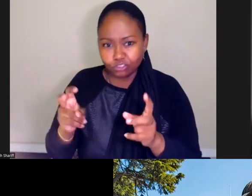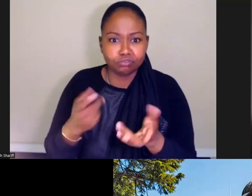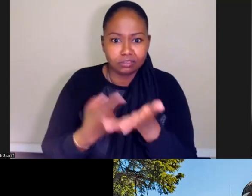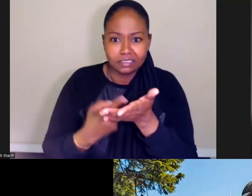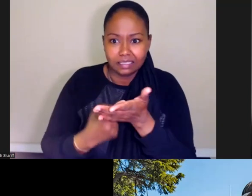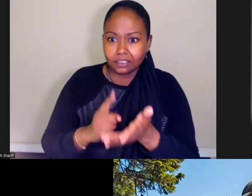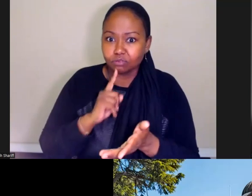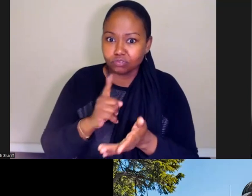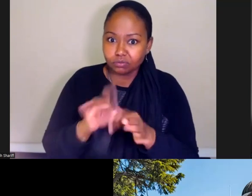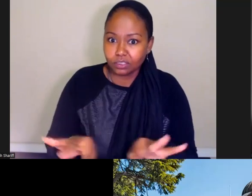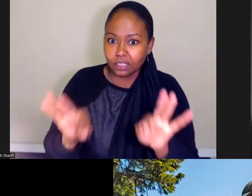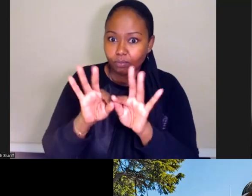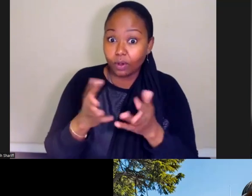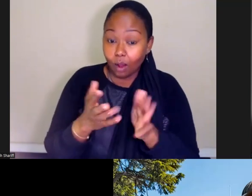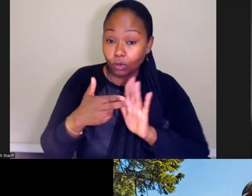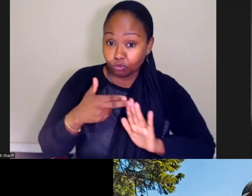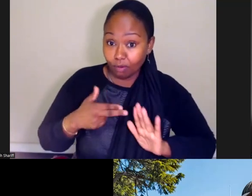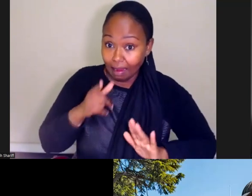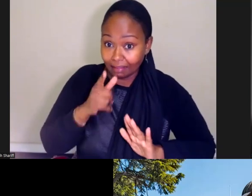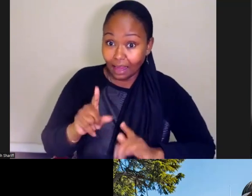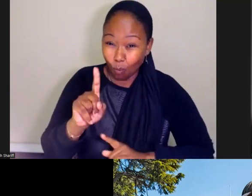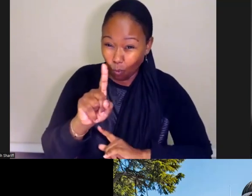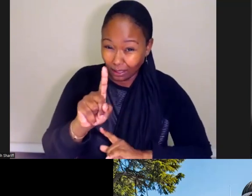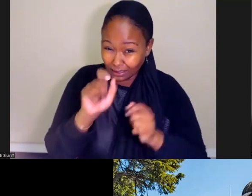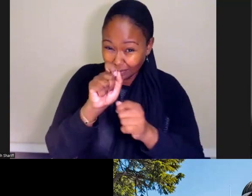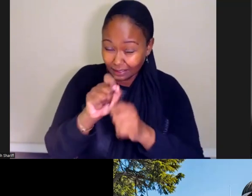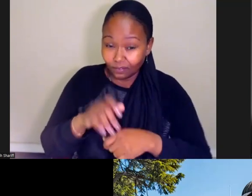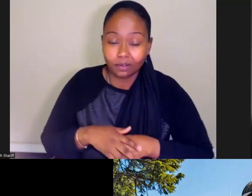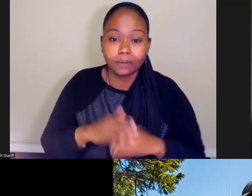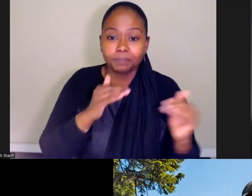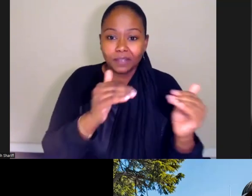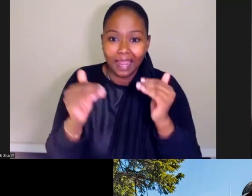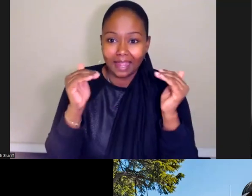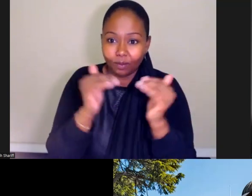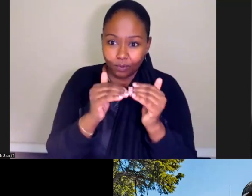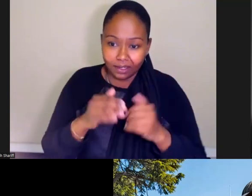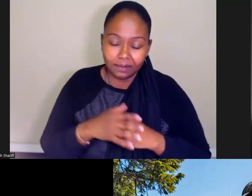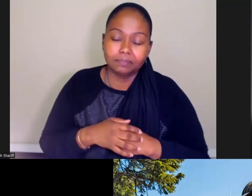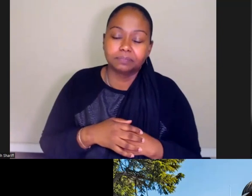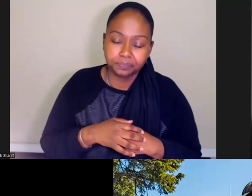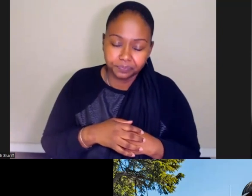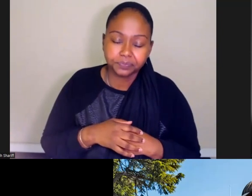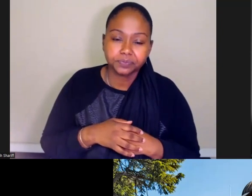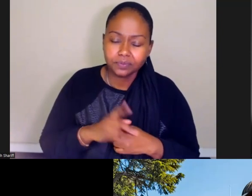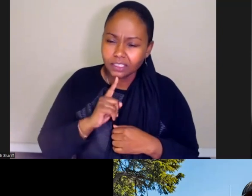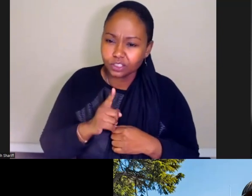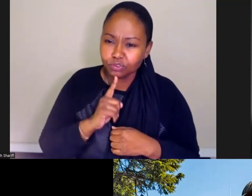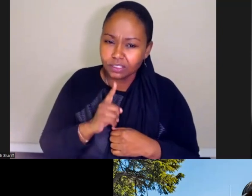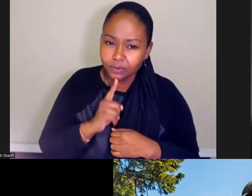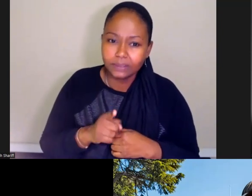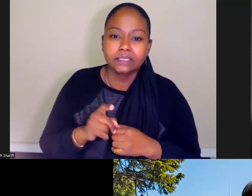highlight one in particular. Equity is one that is a big highlight